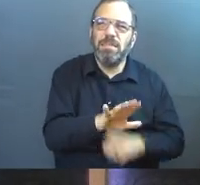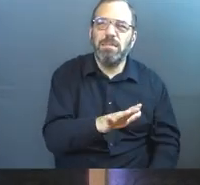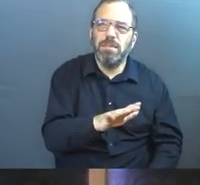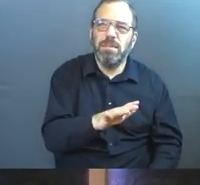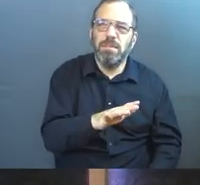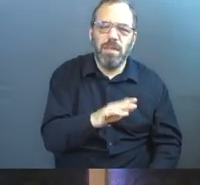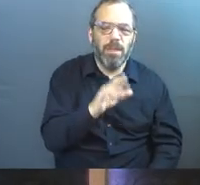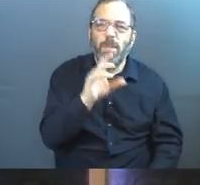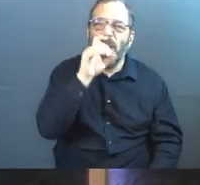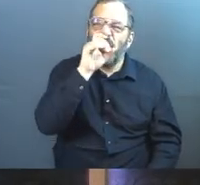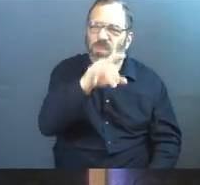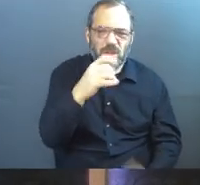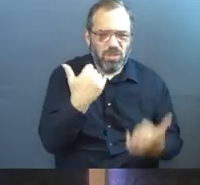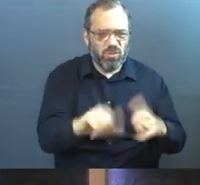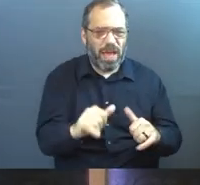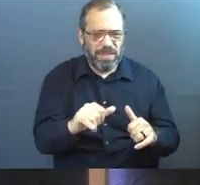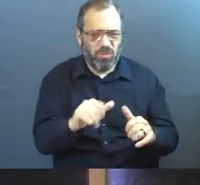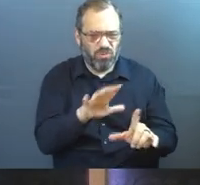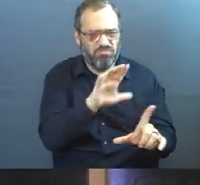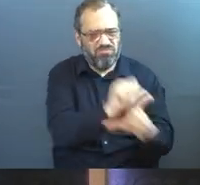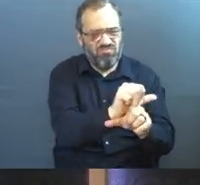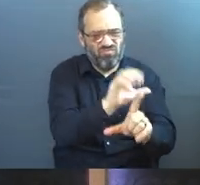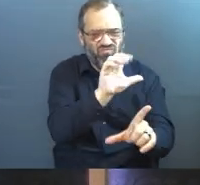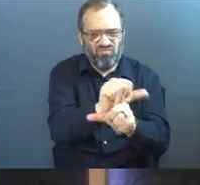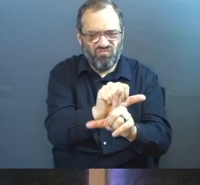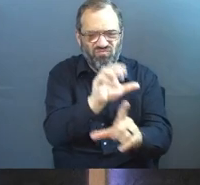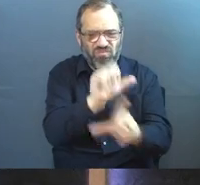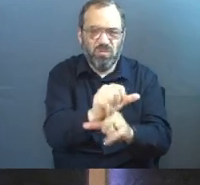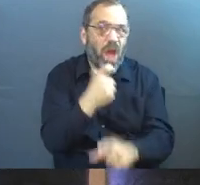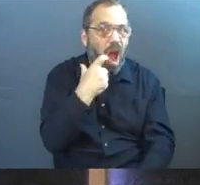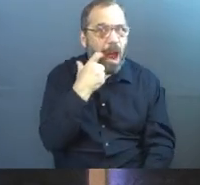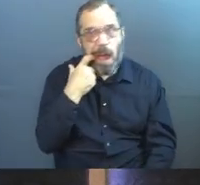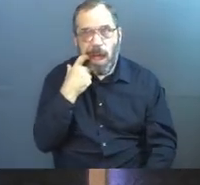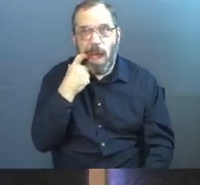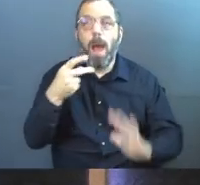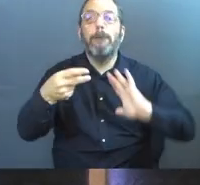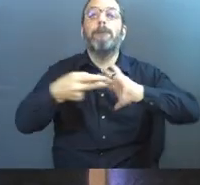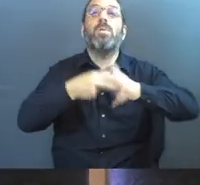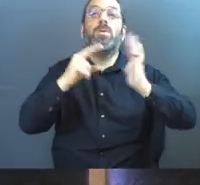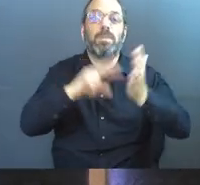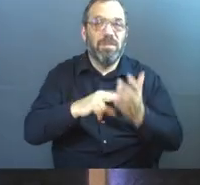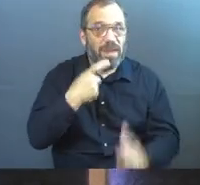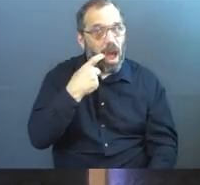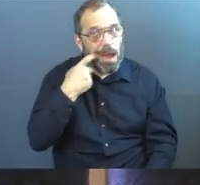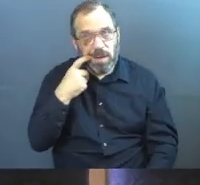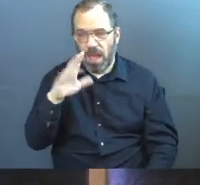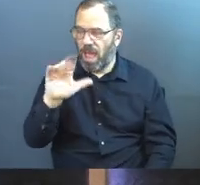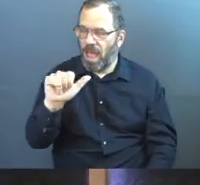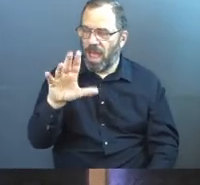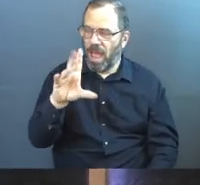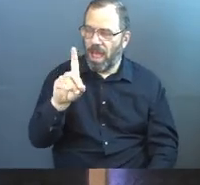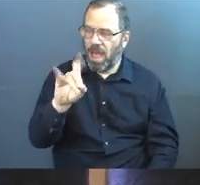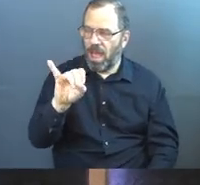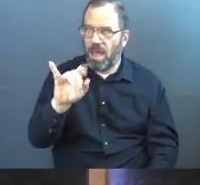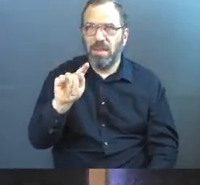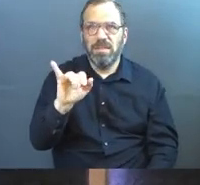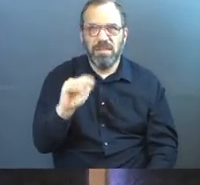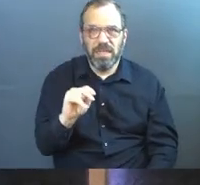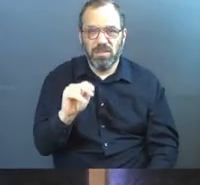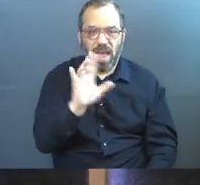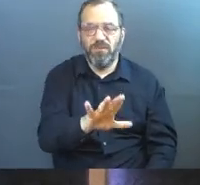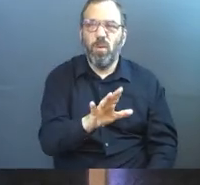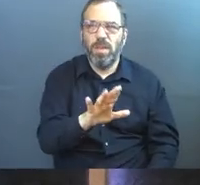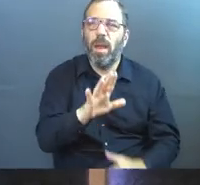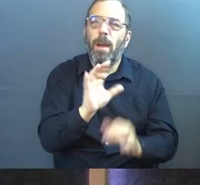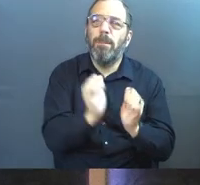Because what? Because you're trying to ensnare people into addiction purposefully for their shame and for their